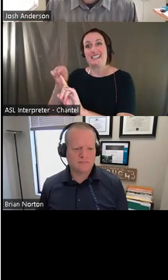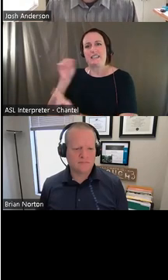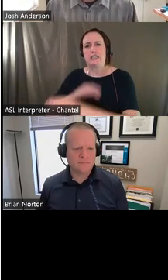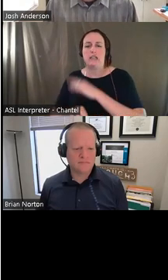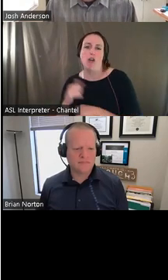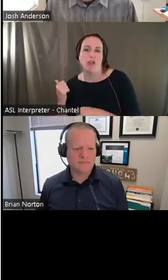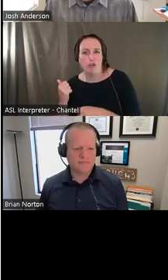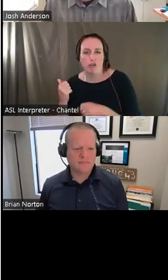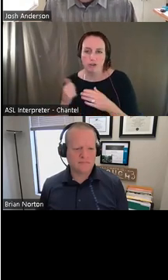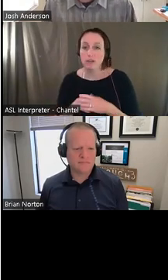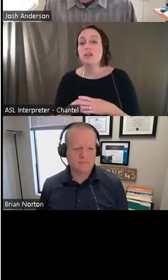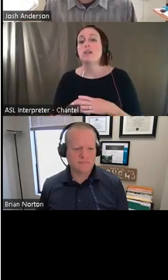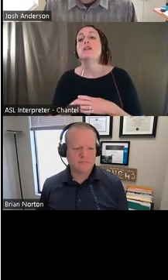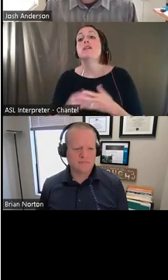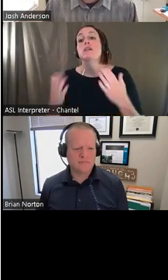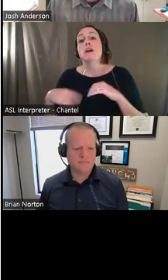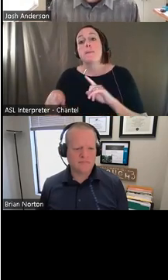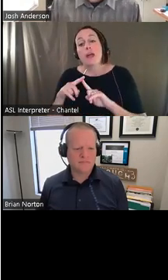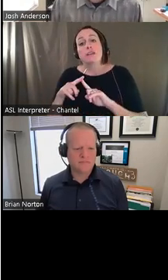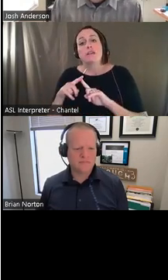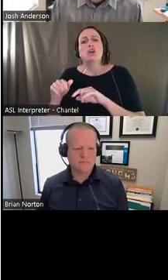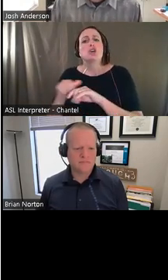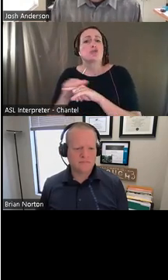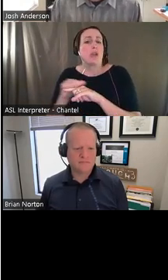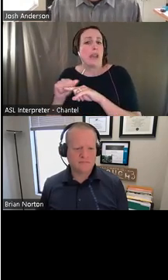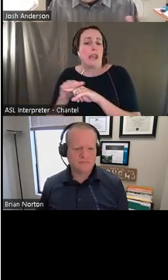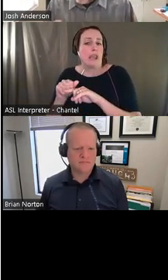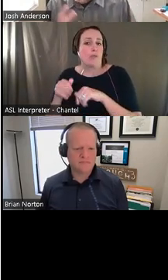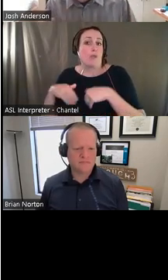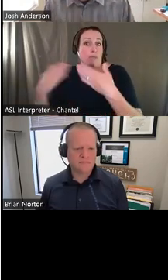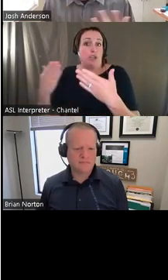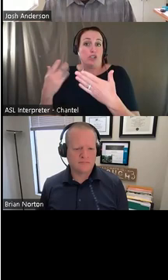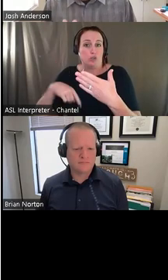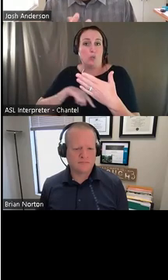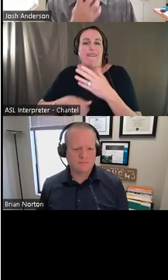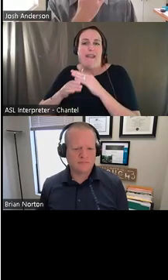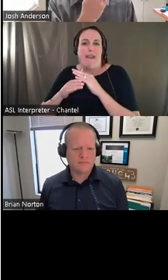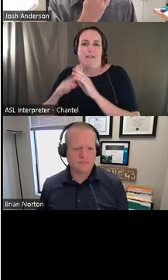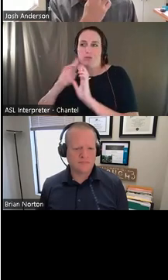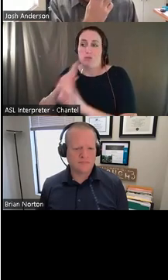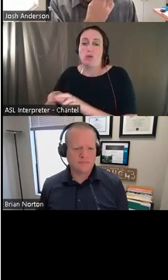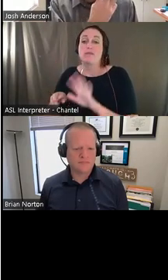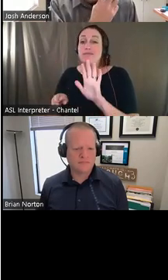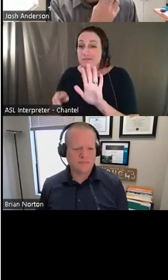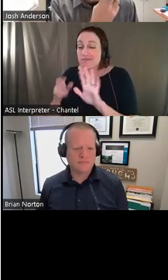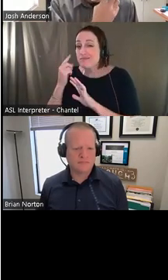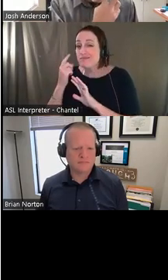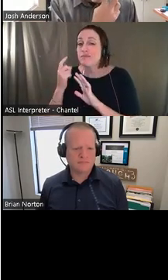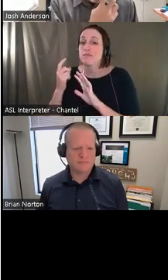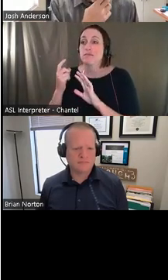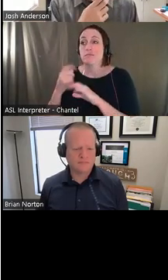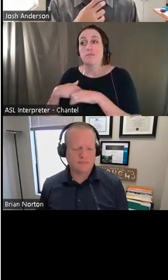that's there, but then also those training recommendations, which sometimes can change the cost of things. If, if an individual,